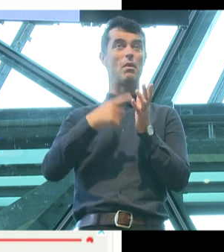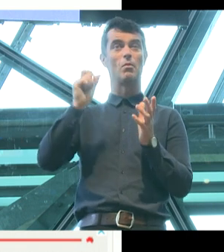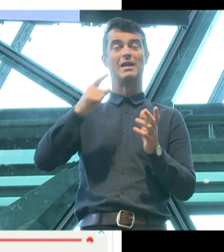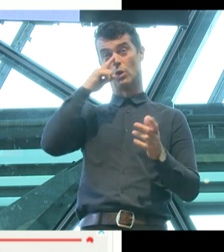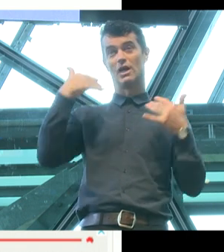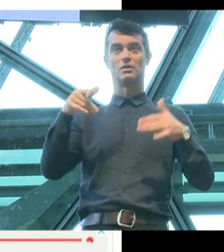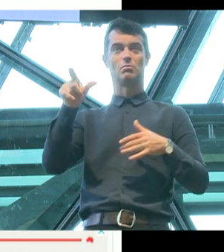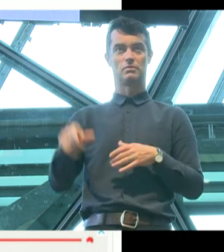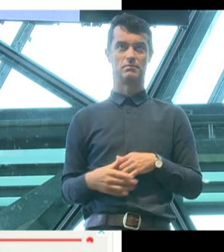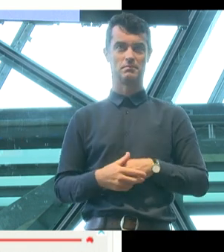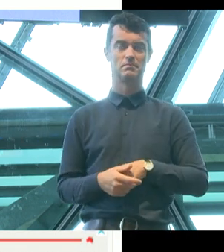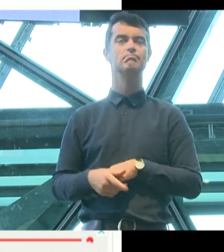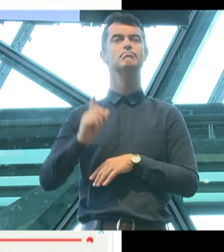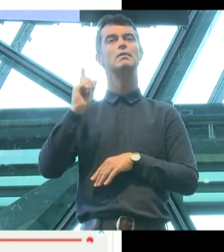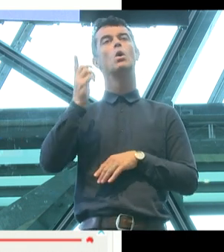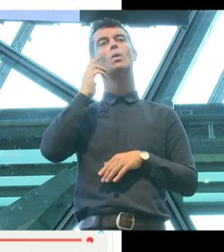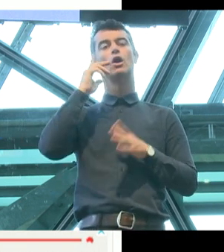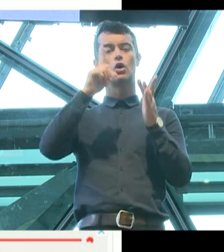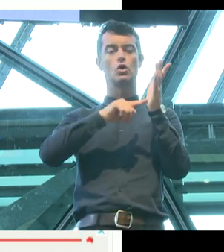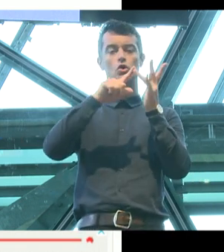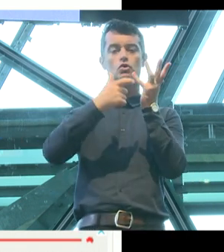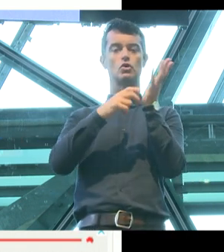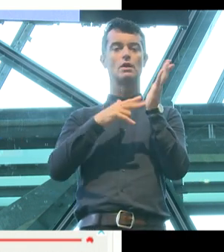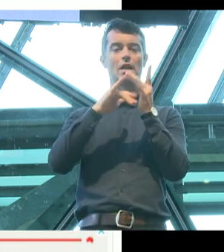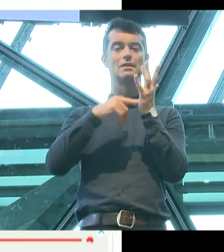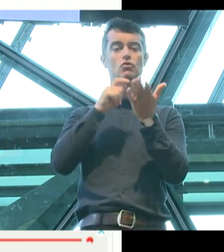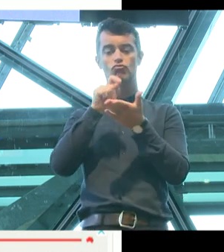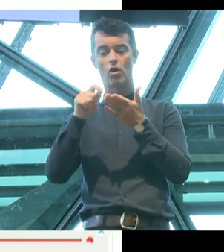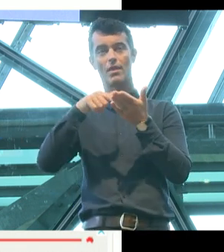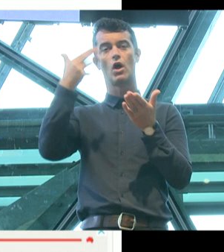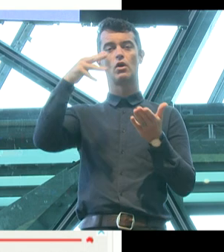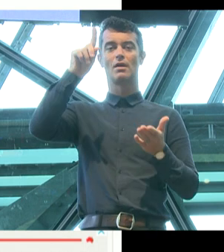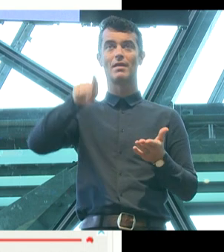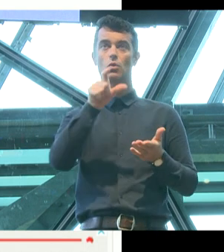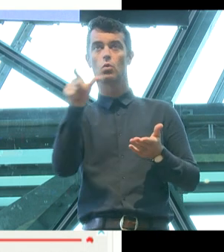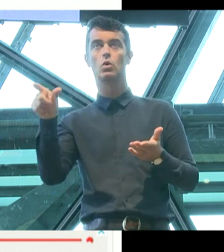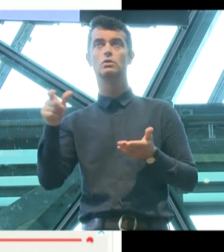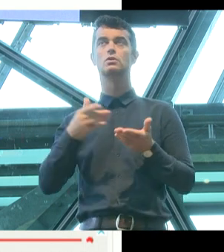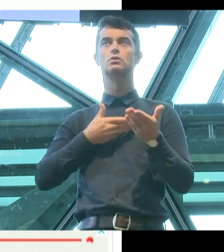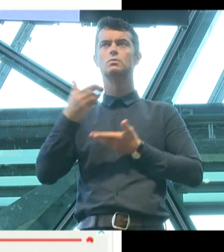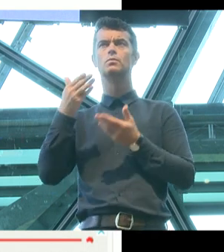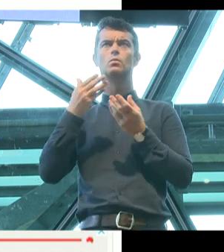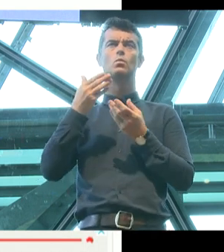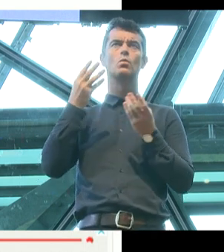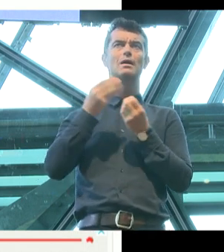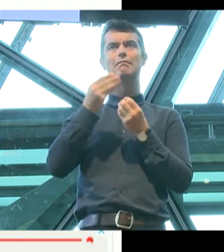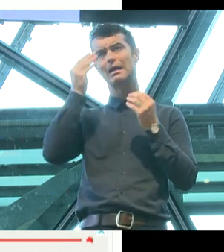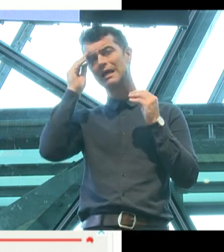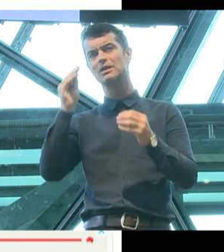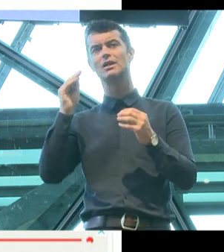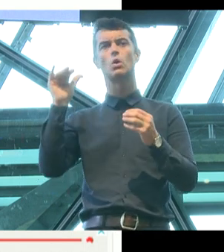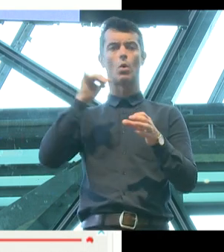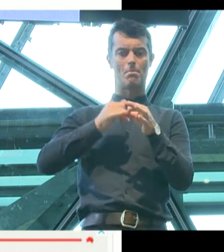with. However, when journalists who wrote these 90,000 words consulted with education or medical